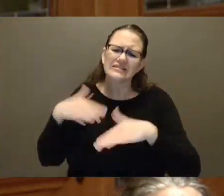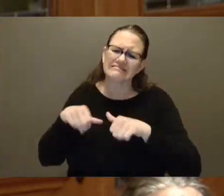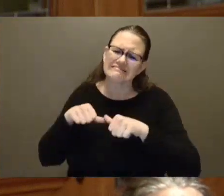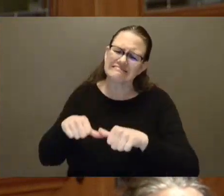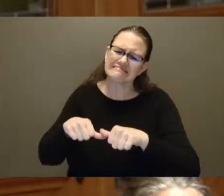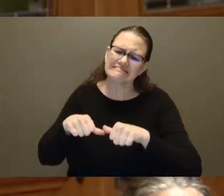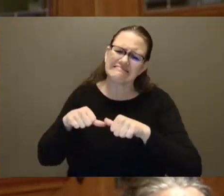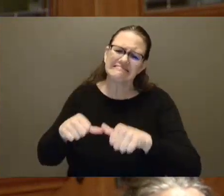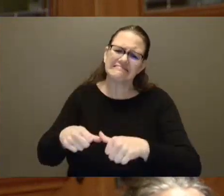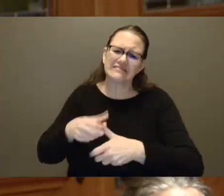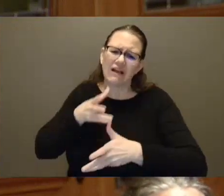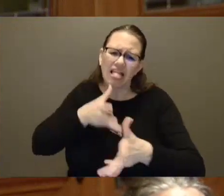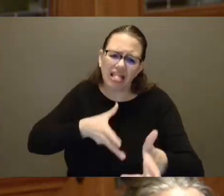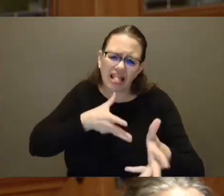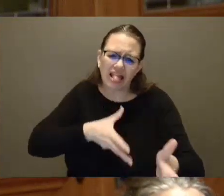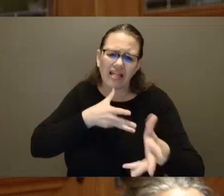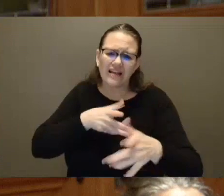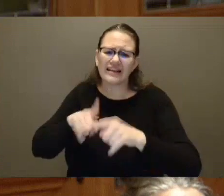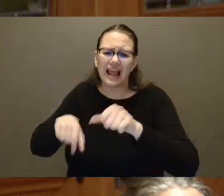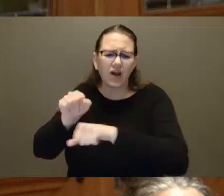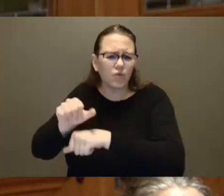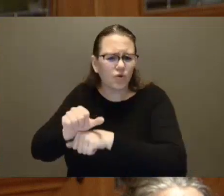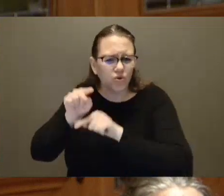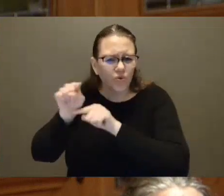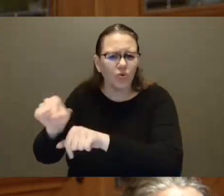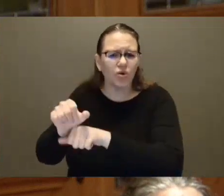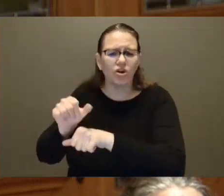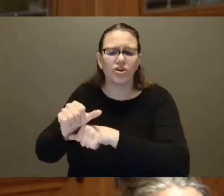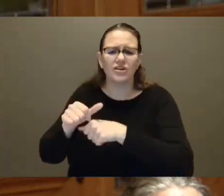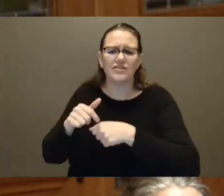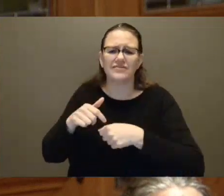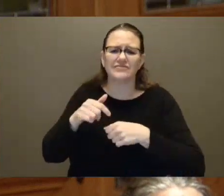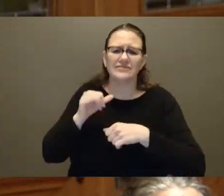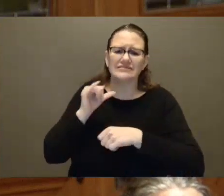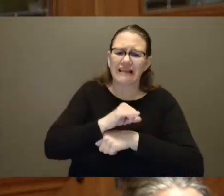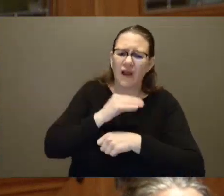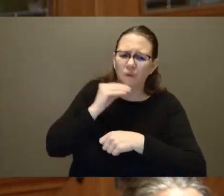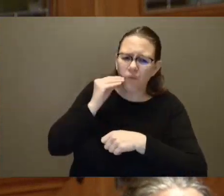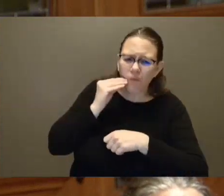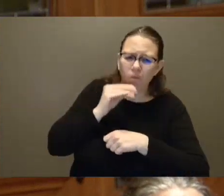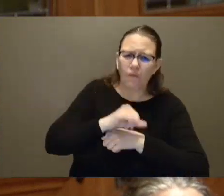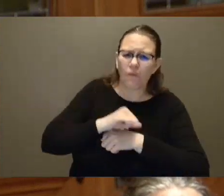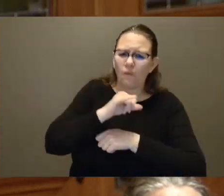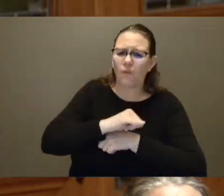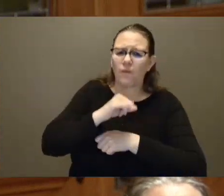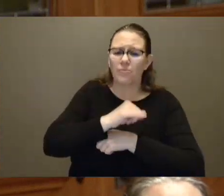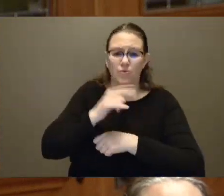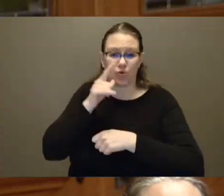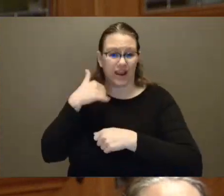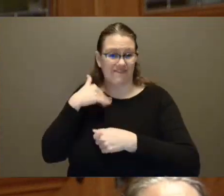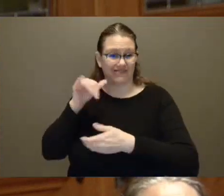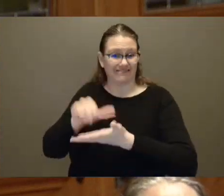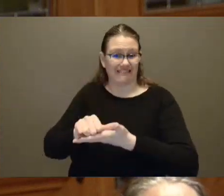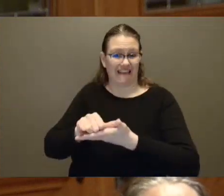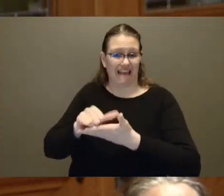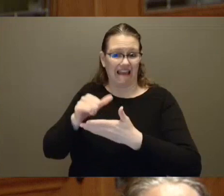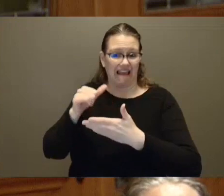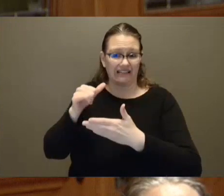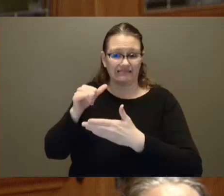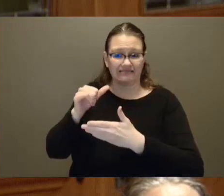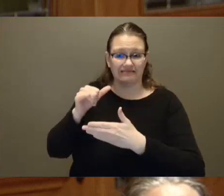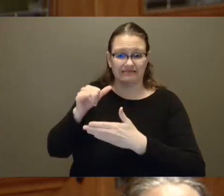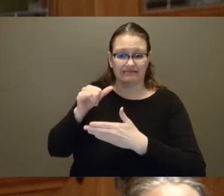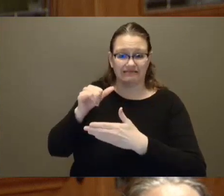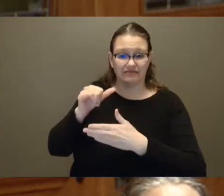People formally diagnosed with endometriosis have better physical and mental health outcomes with lower rates of depression and anxiety